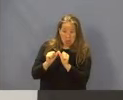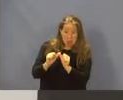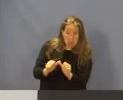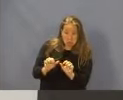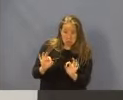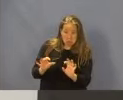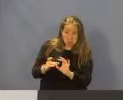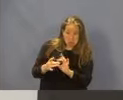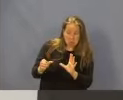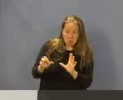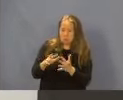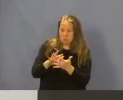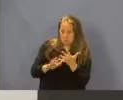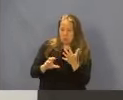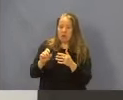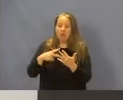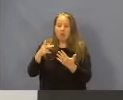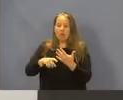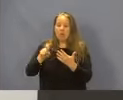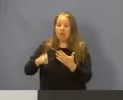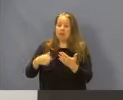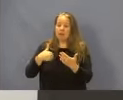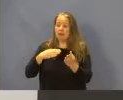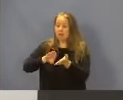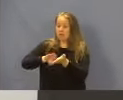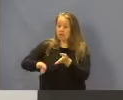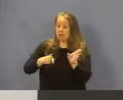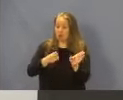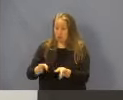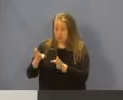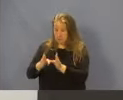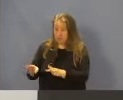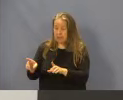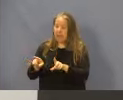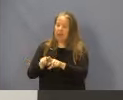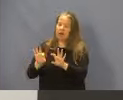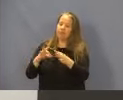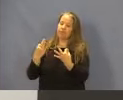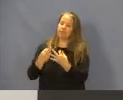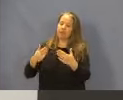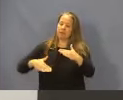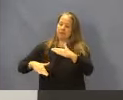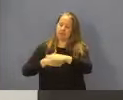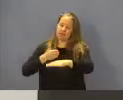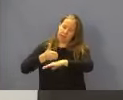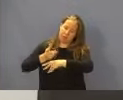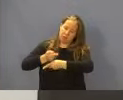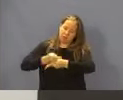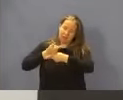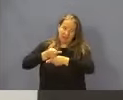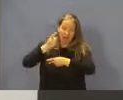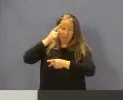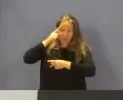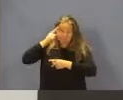The program must provide discharge planning and family-based aftercare for at least